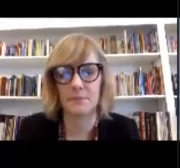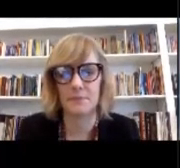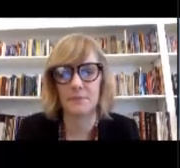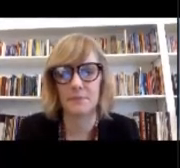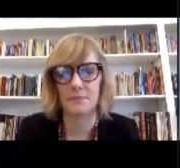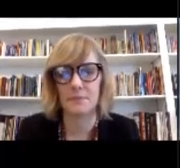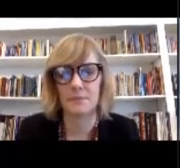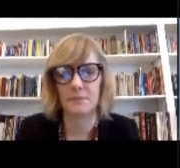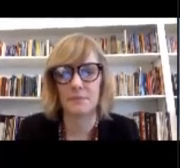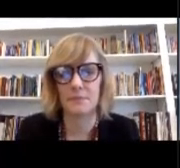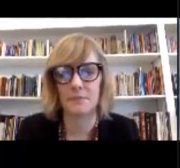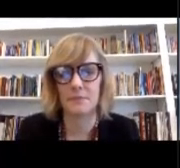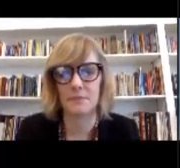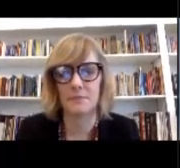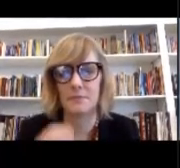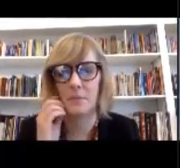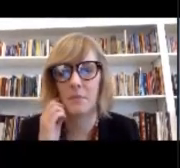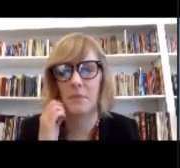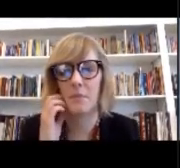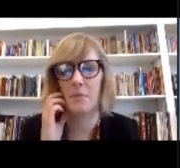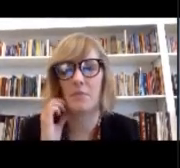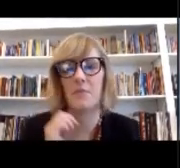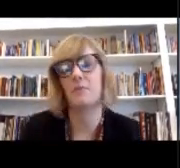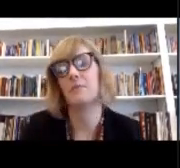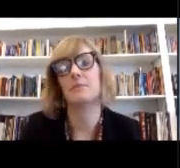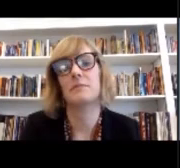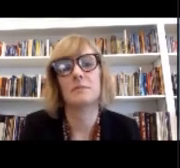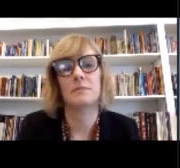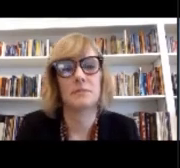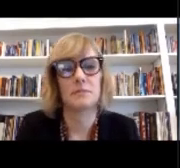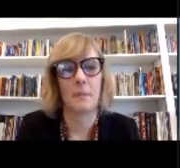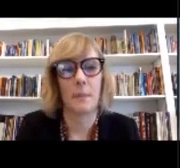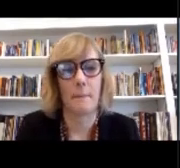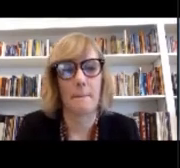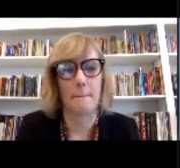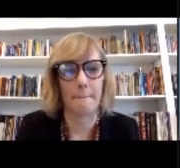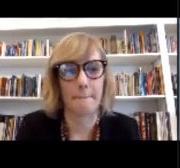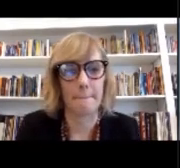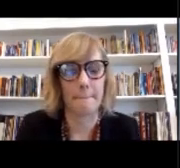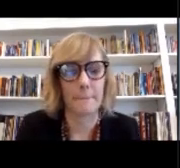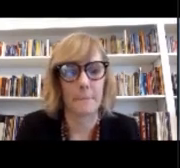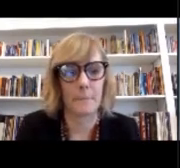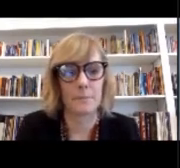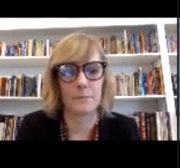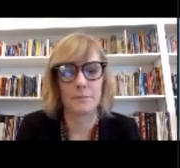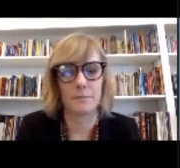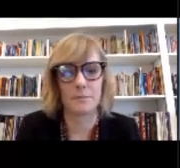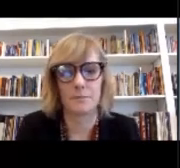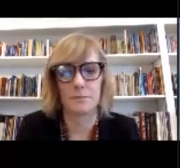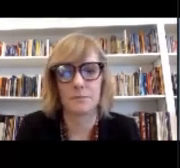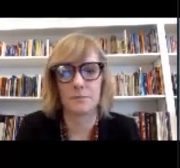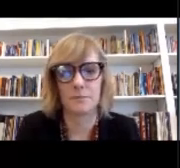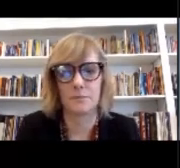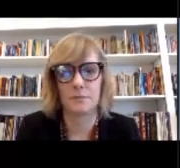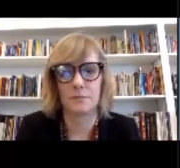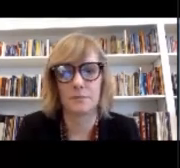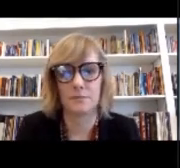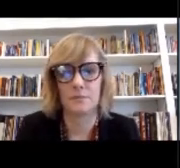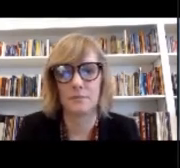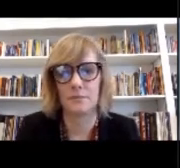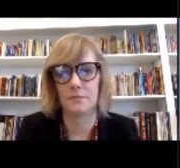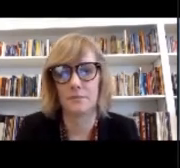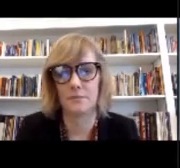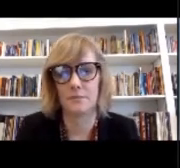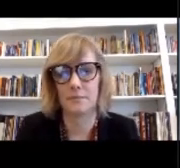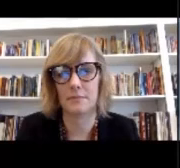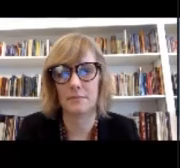Marie Griffin, NBCT, Mary World Languages, Early Adolescent and Young Adulthood, Sacred Heart Academy.